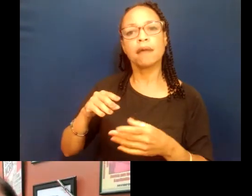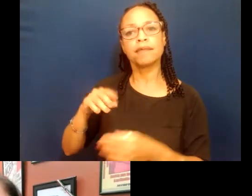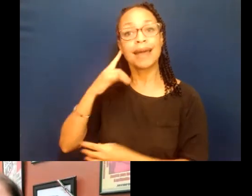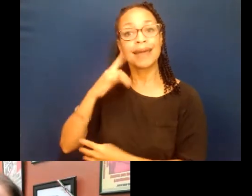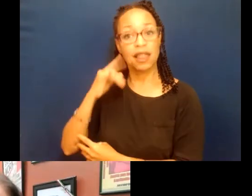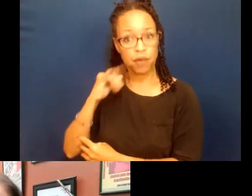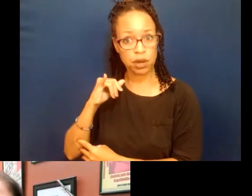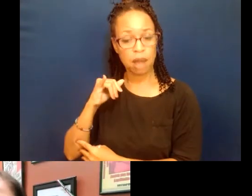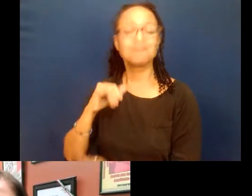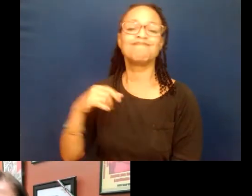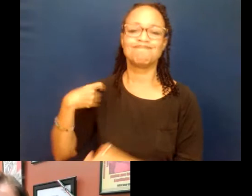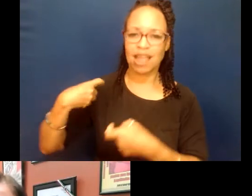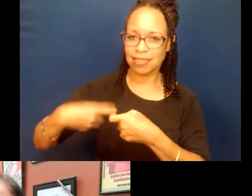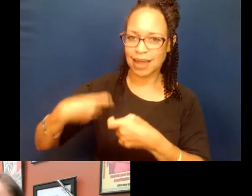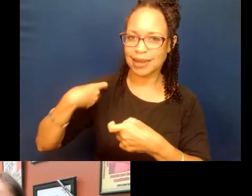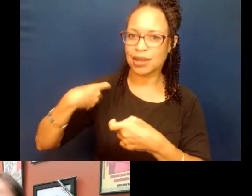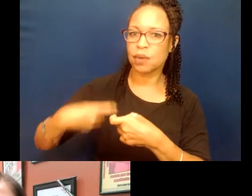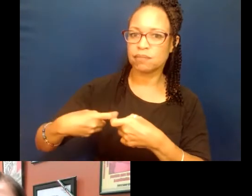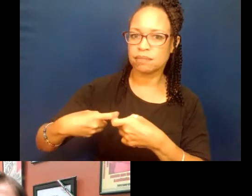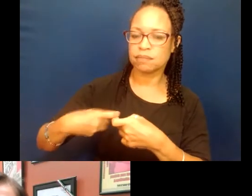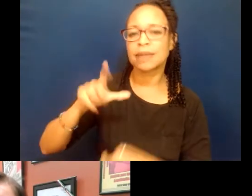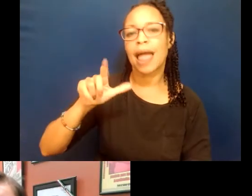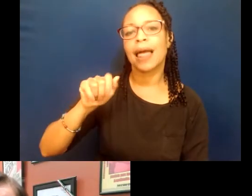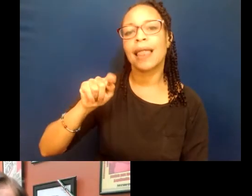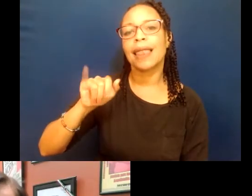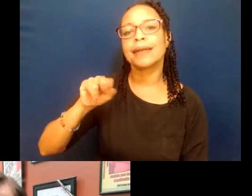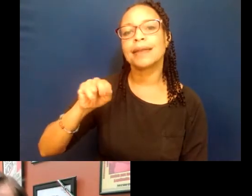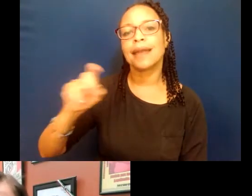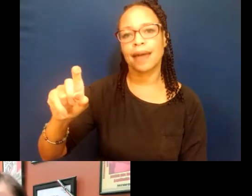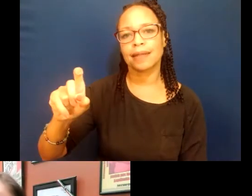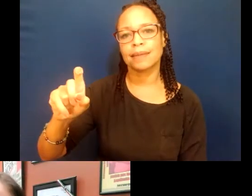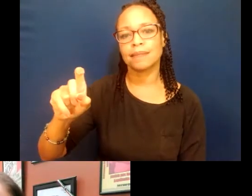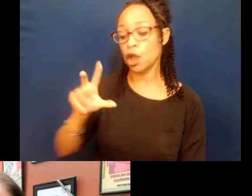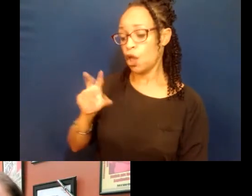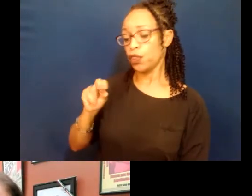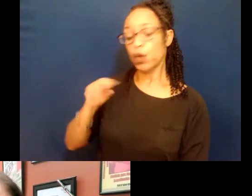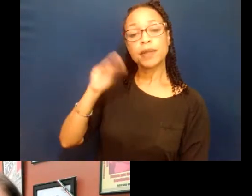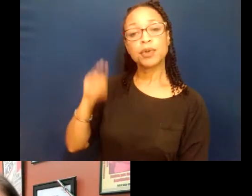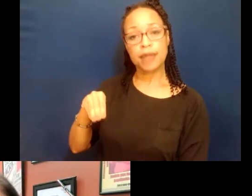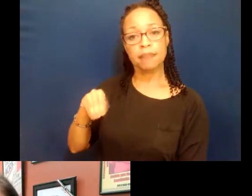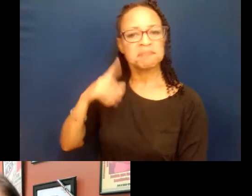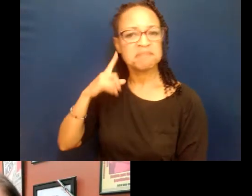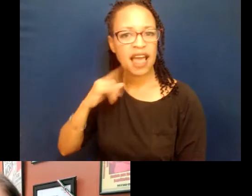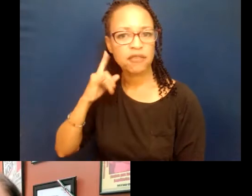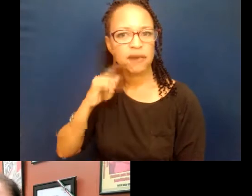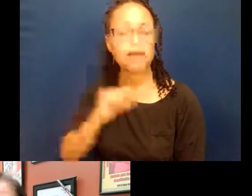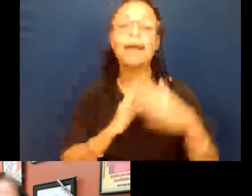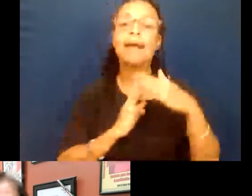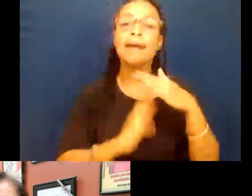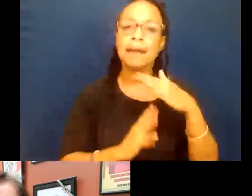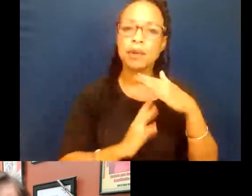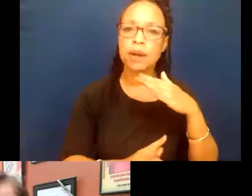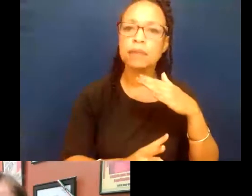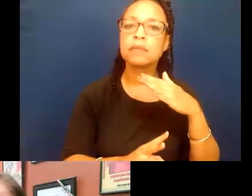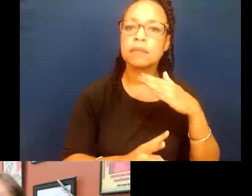Latino or Latinx. Forty percent of the population of California is immigrant, and